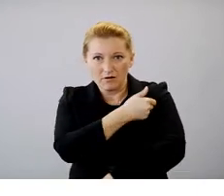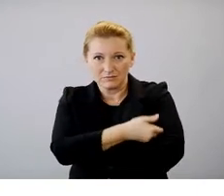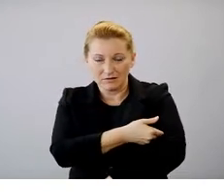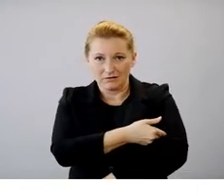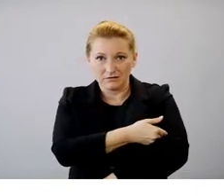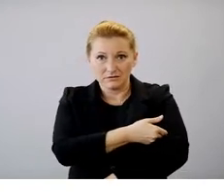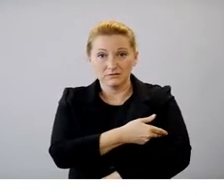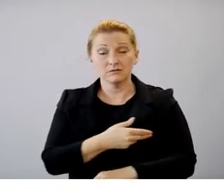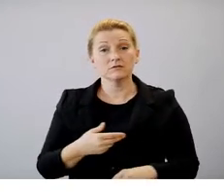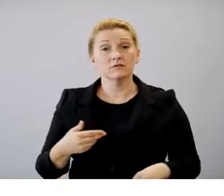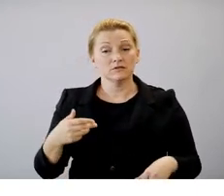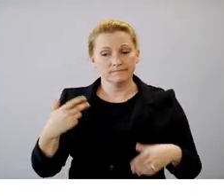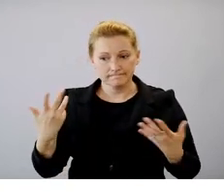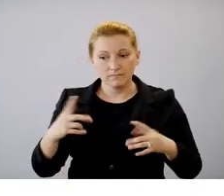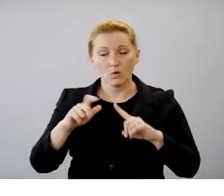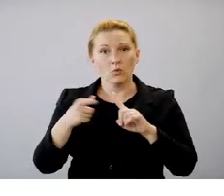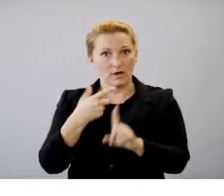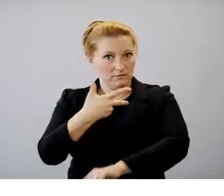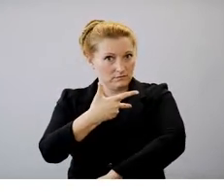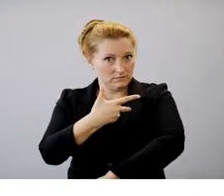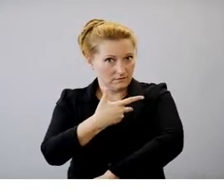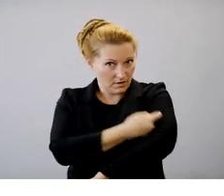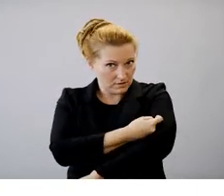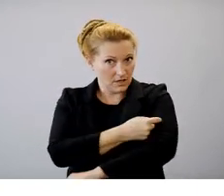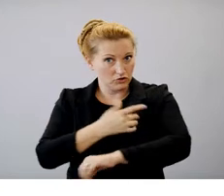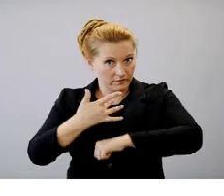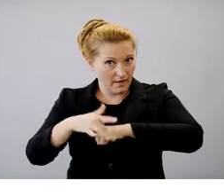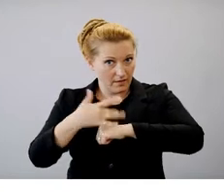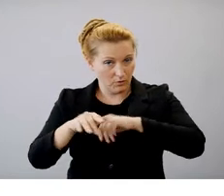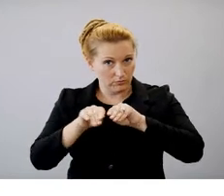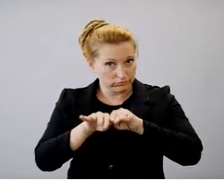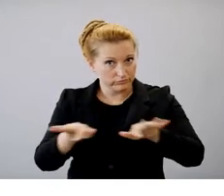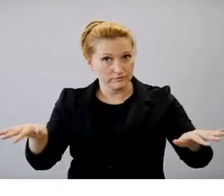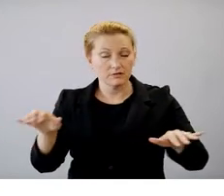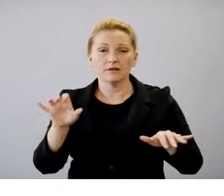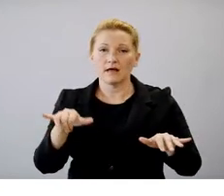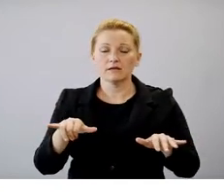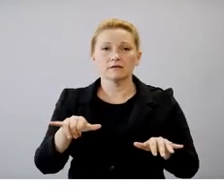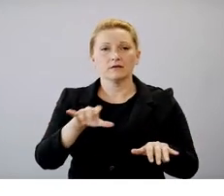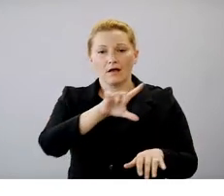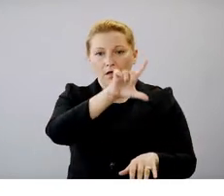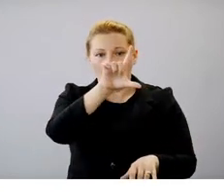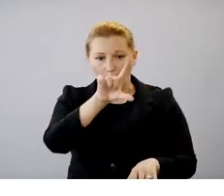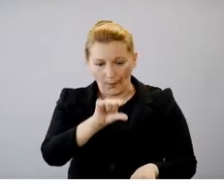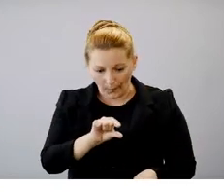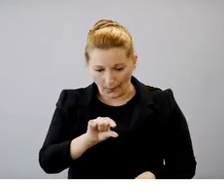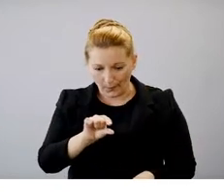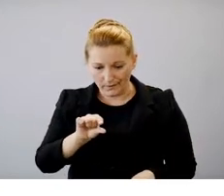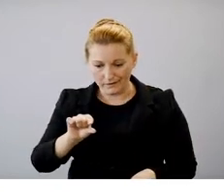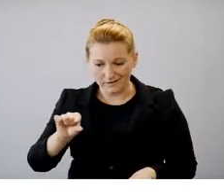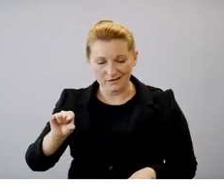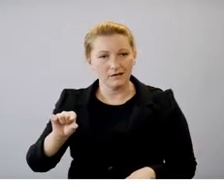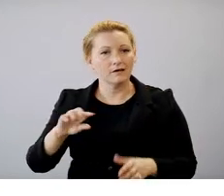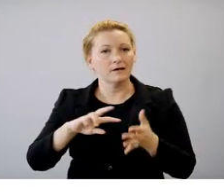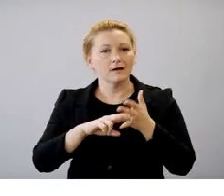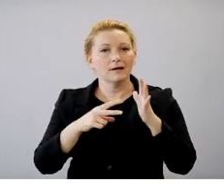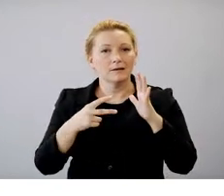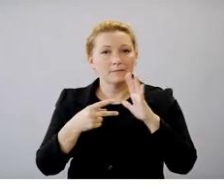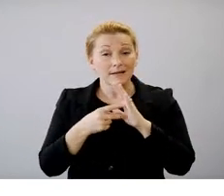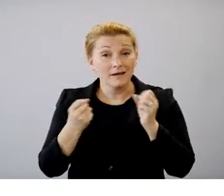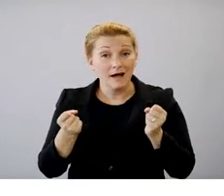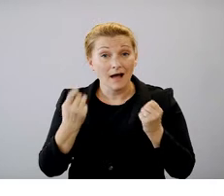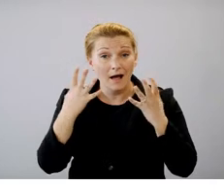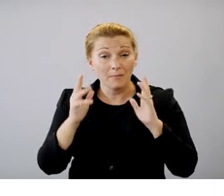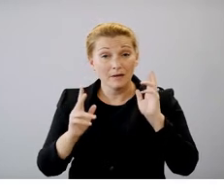As vaccinations proceeded, you can see that we saw a dramatic drop in the number and percent of beds that were being utilized by